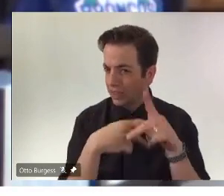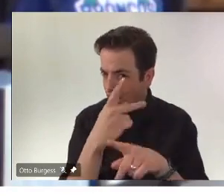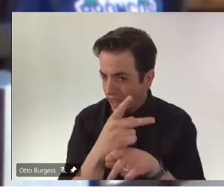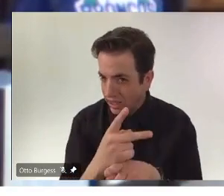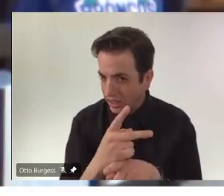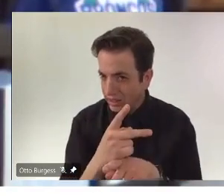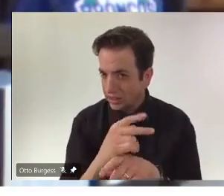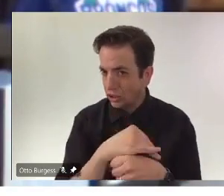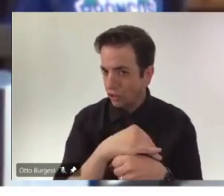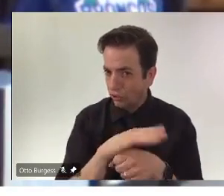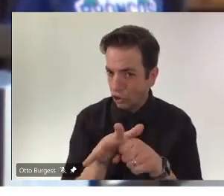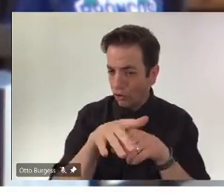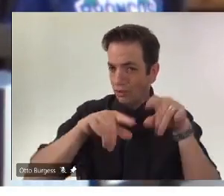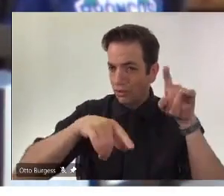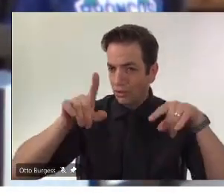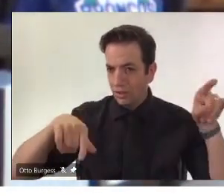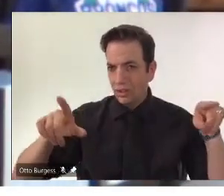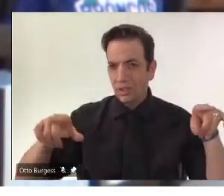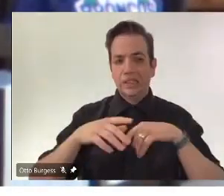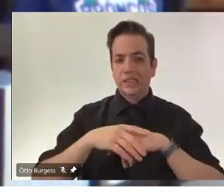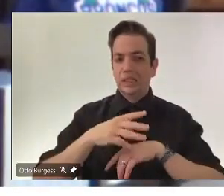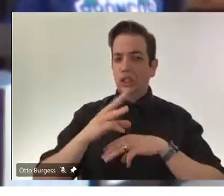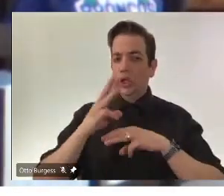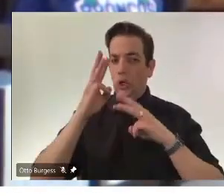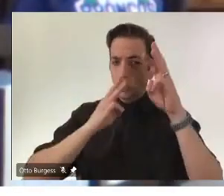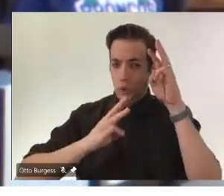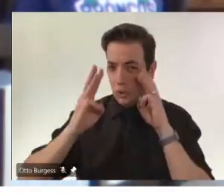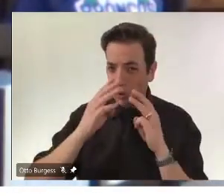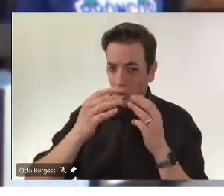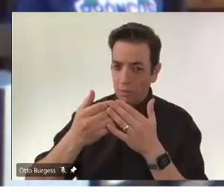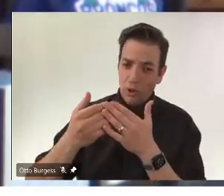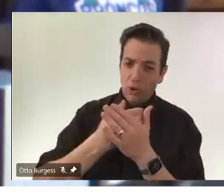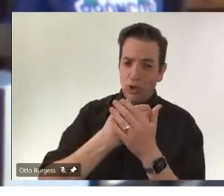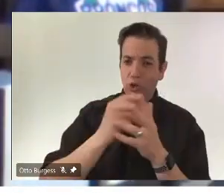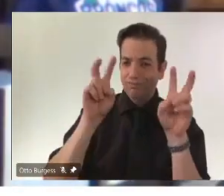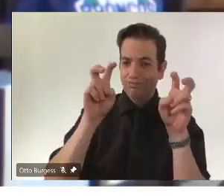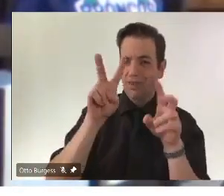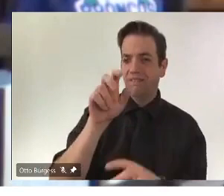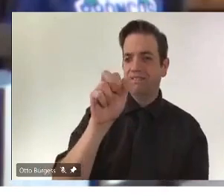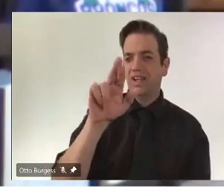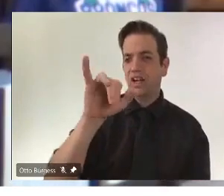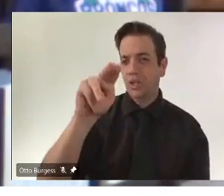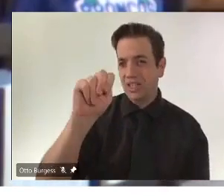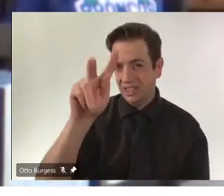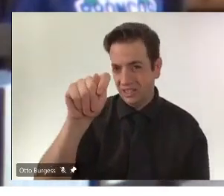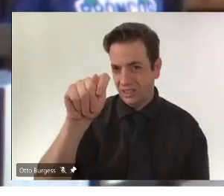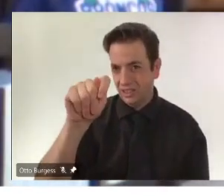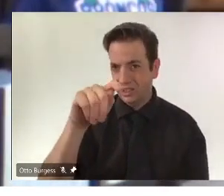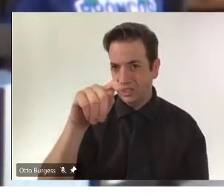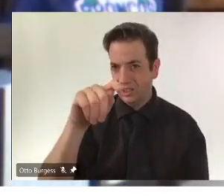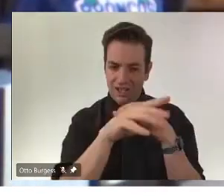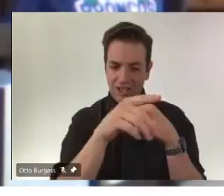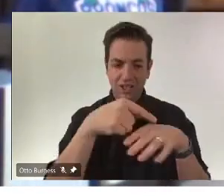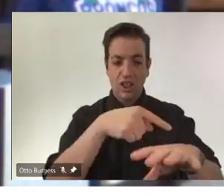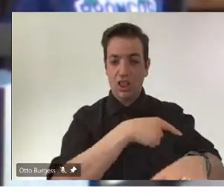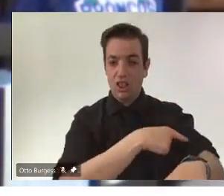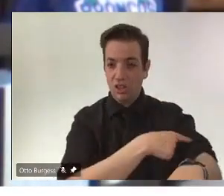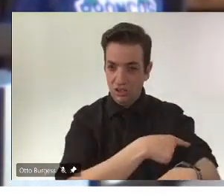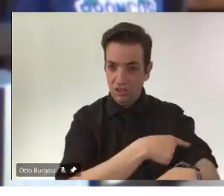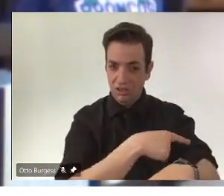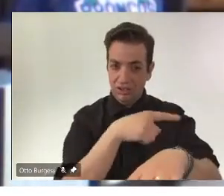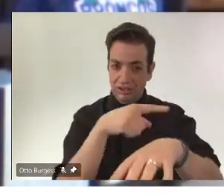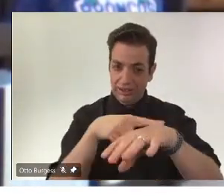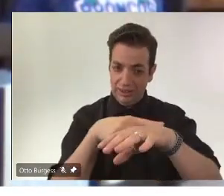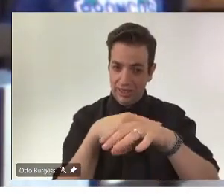any worry about variants being introduced into long term care homes or whether the vaccines, even when seniors or those in the care homes